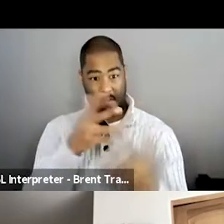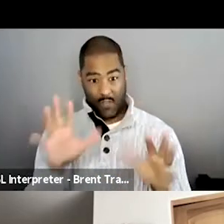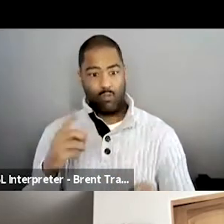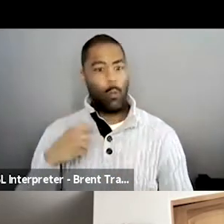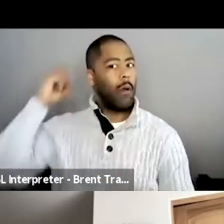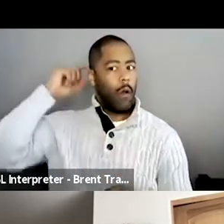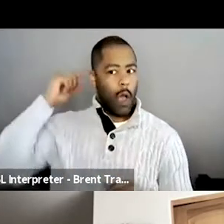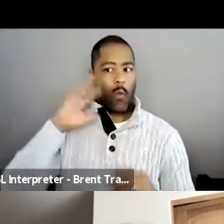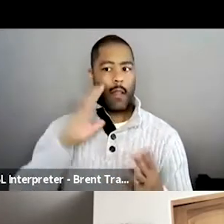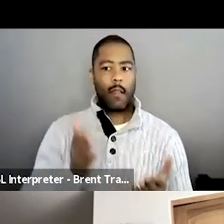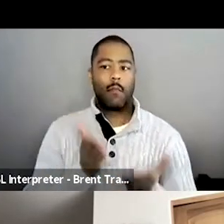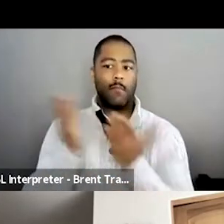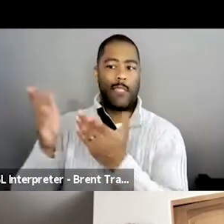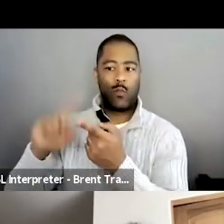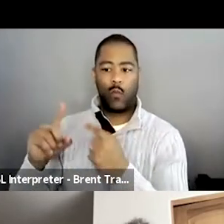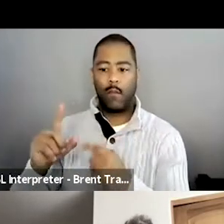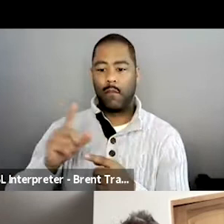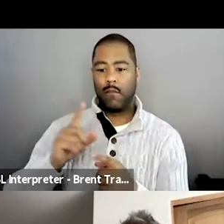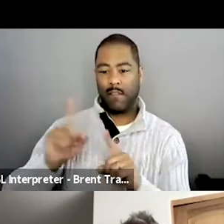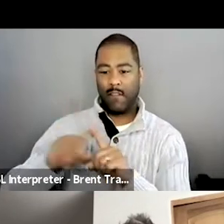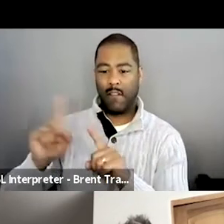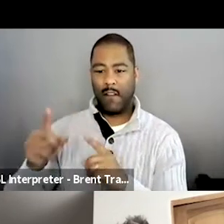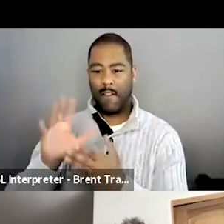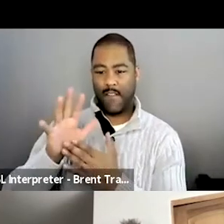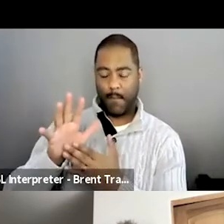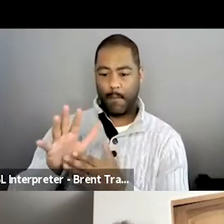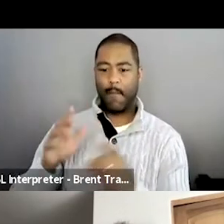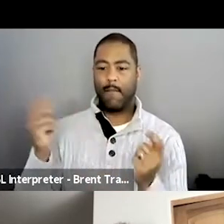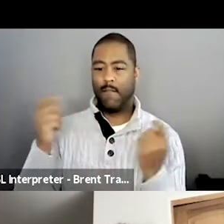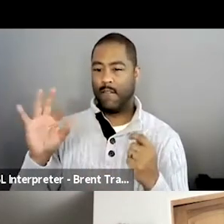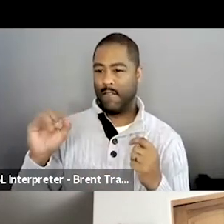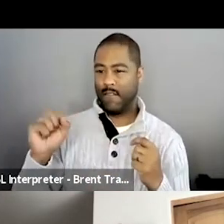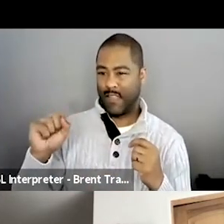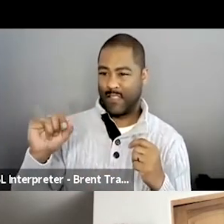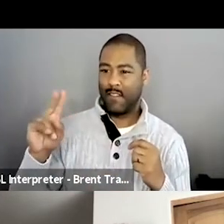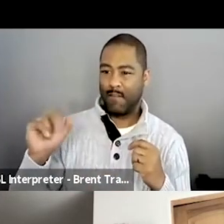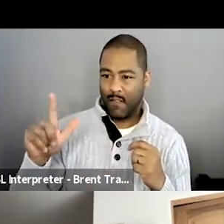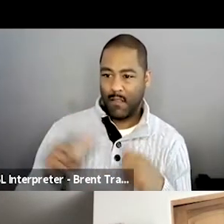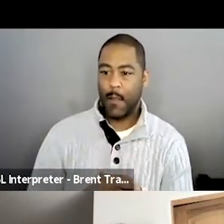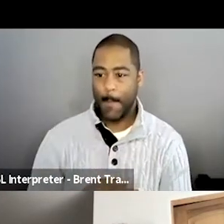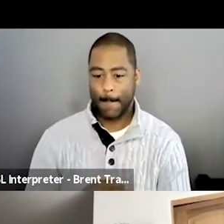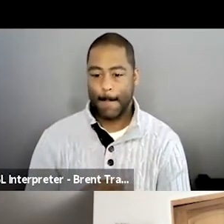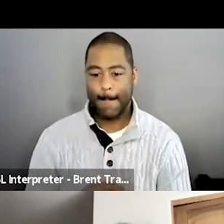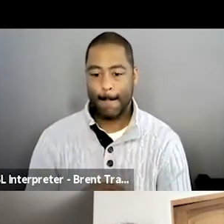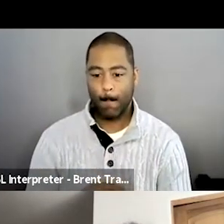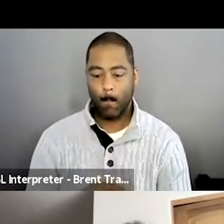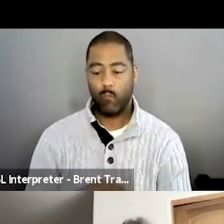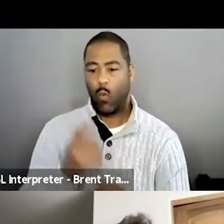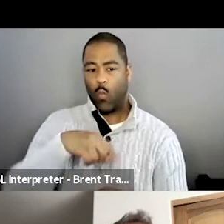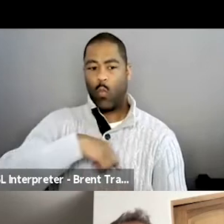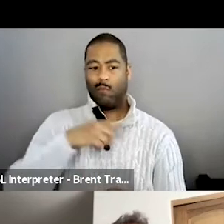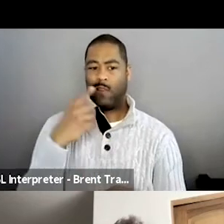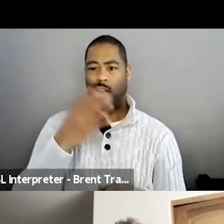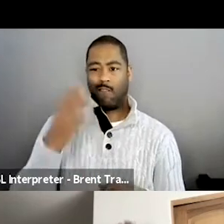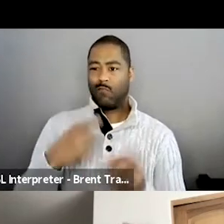Matt, Matt's credit, really. No, I think for, for, in terms of who I wanted to bring in to this, you know, this, this, this